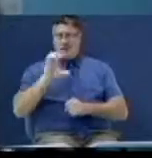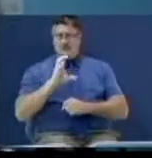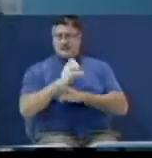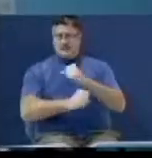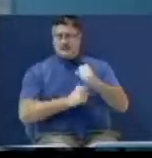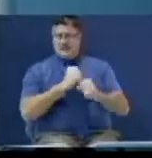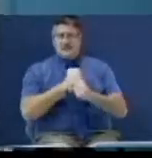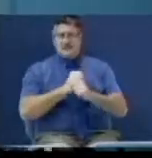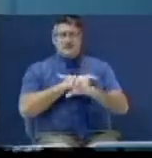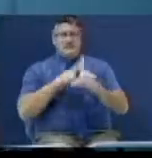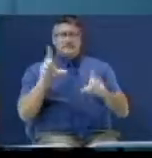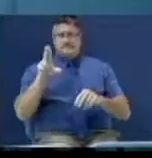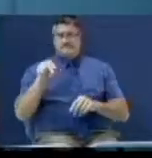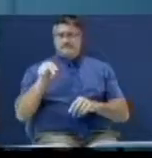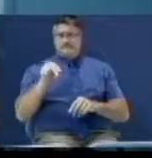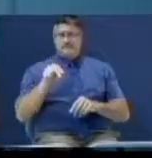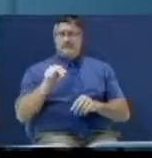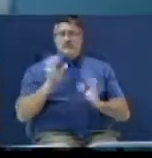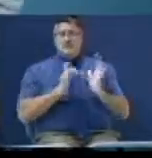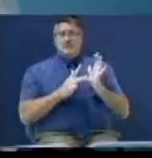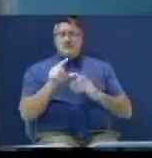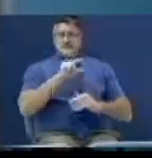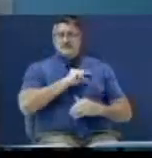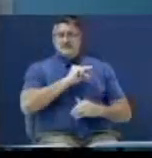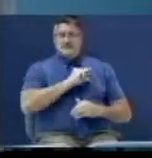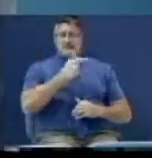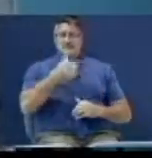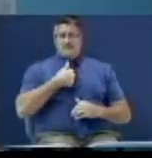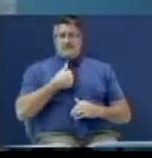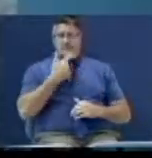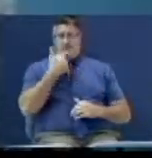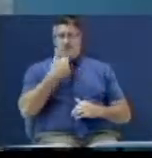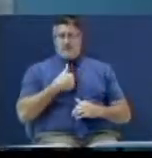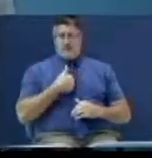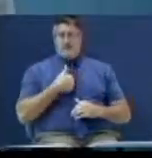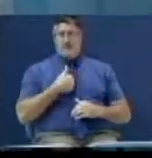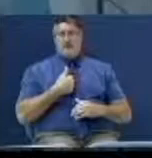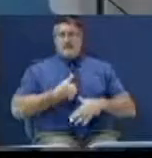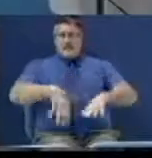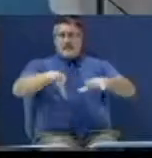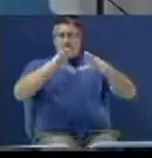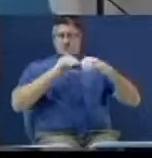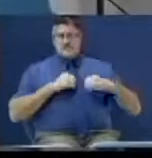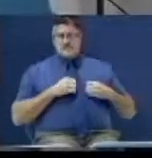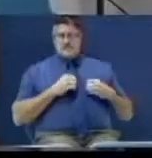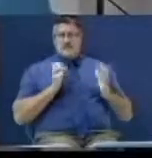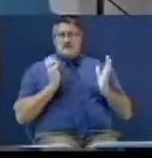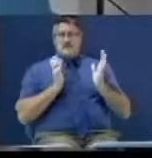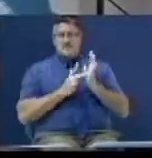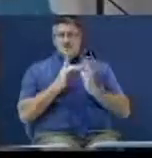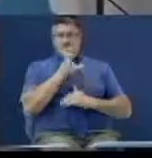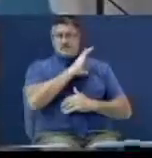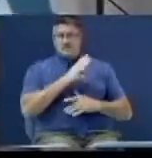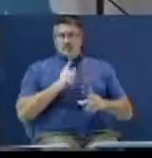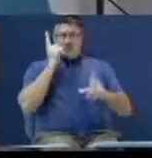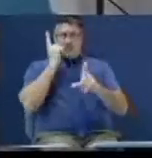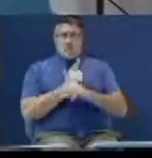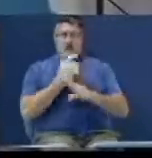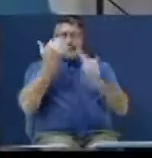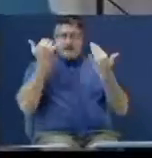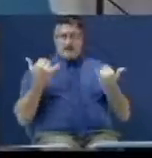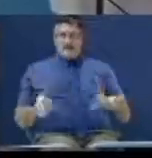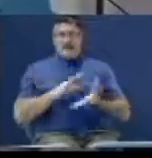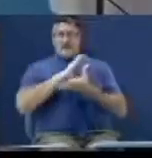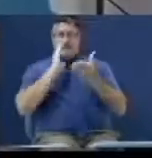He convicted me and came where I was, and I said yes, and by the way, right then I was declared a saint. Right then I was